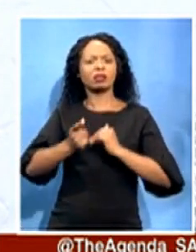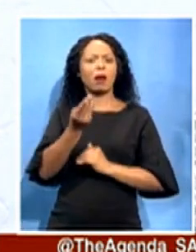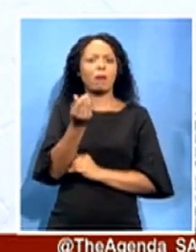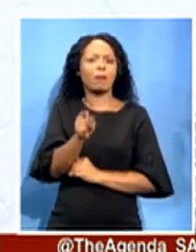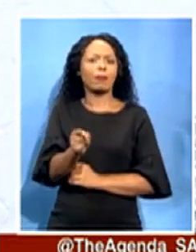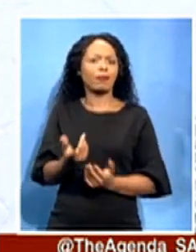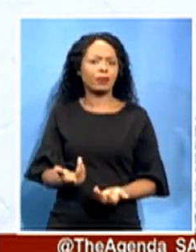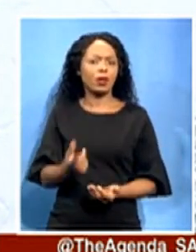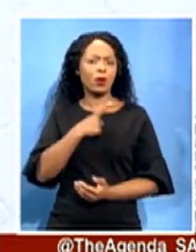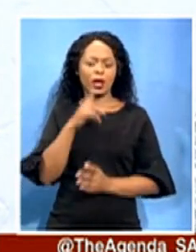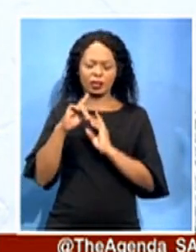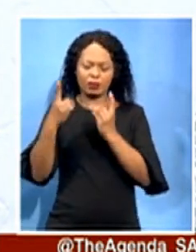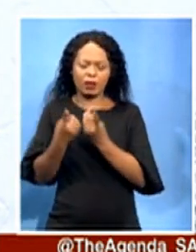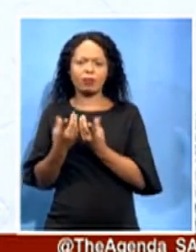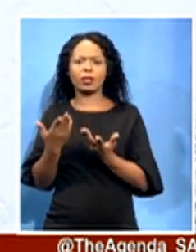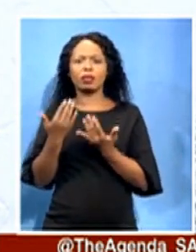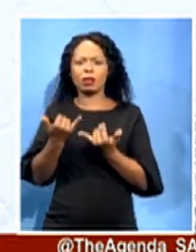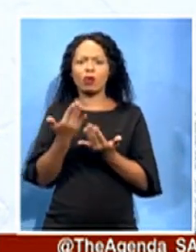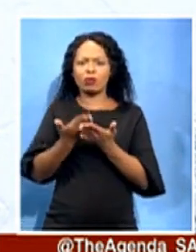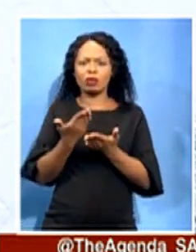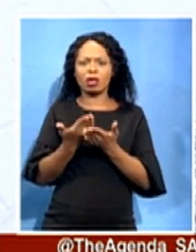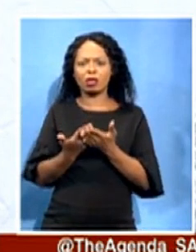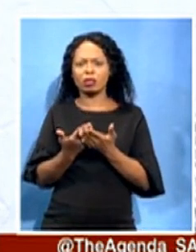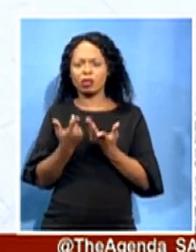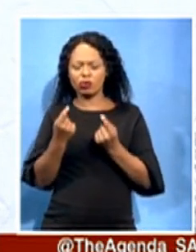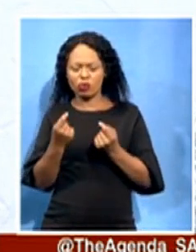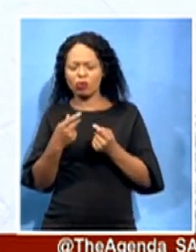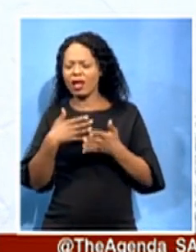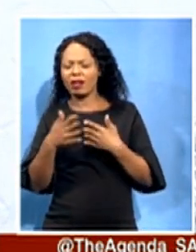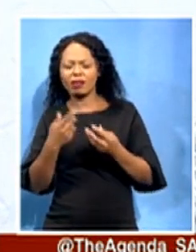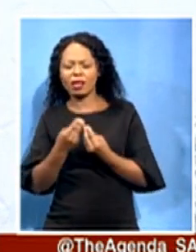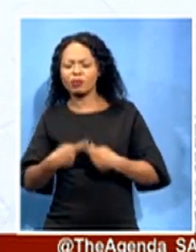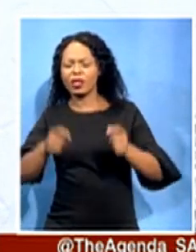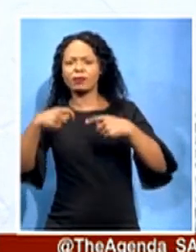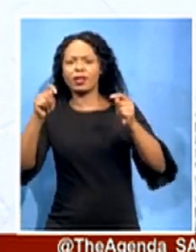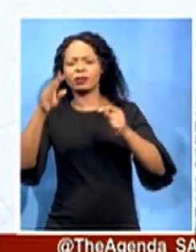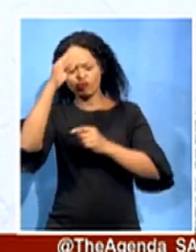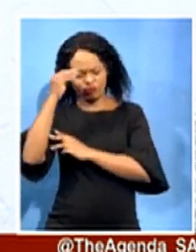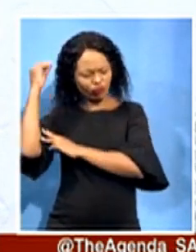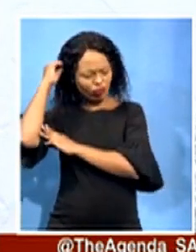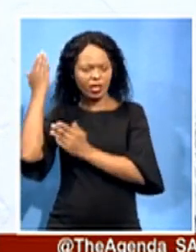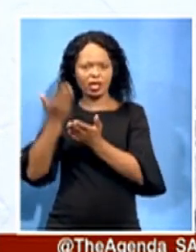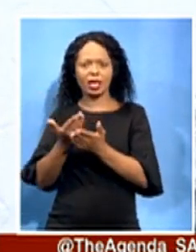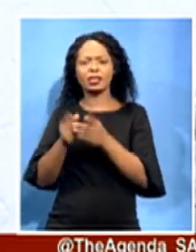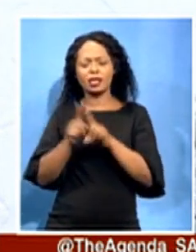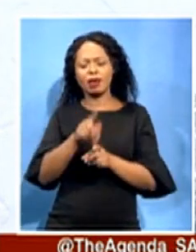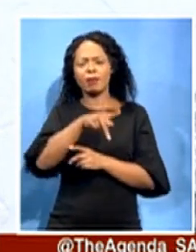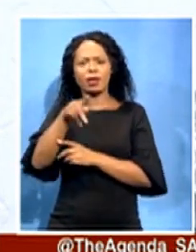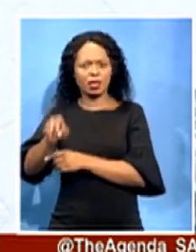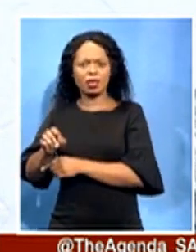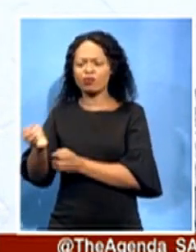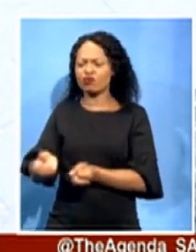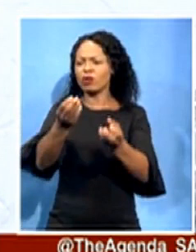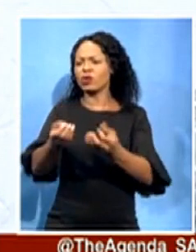value for every rent spent, thereby ensuring sufficient PPEs are made available to schools. And we are hoping that these